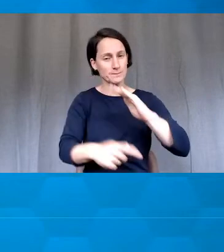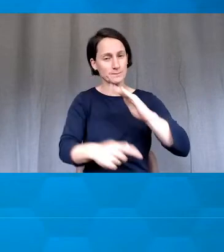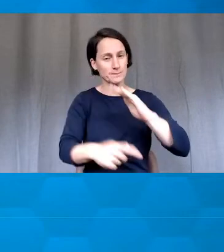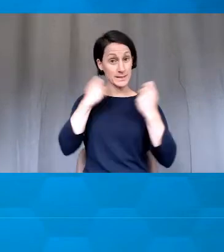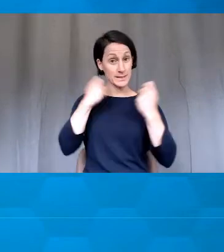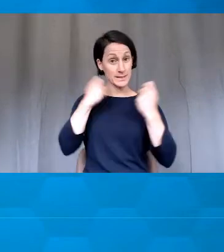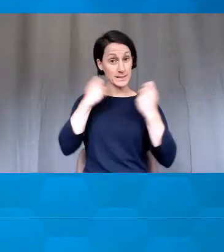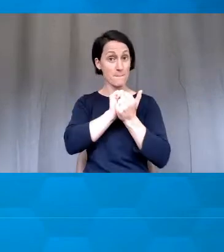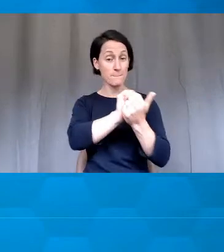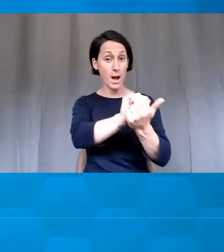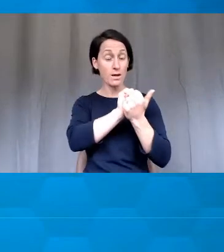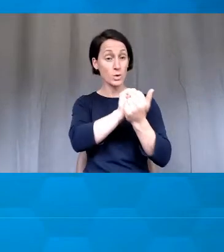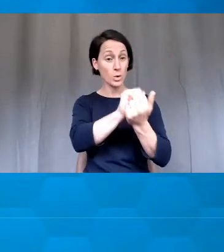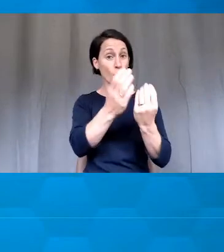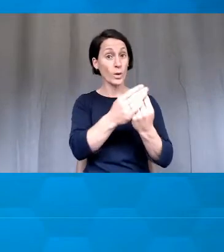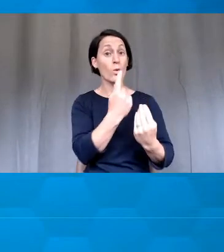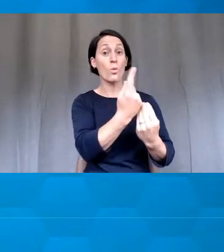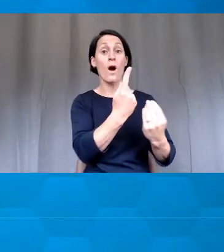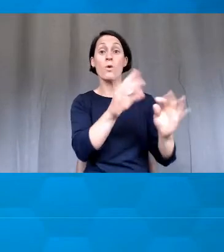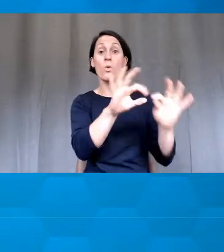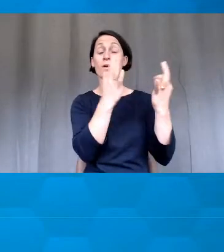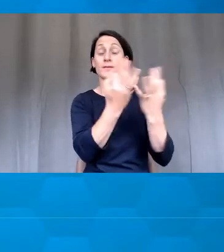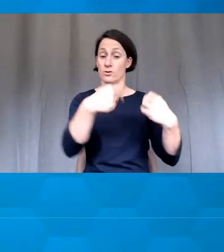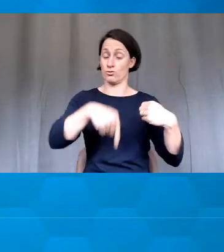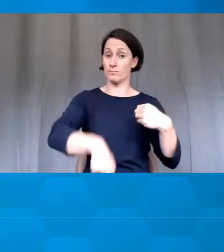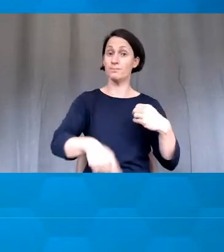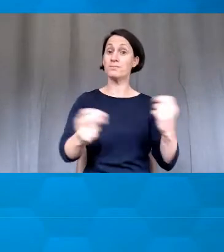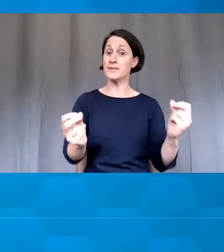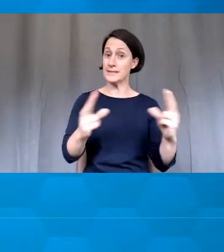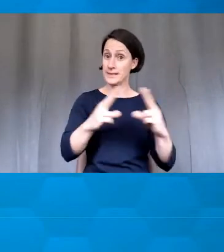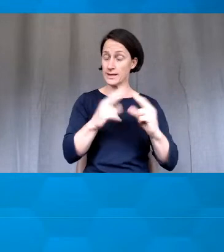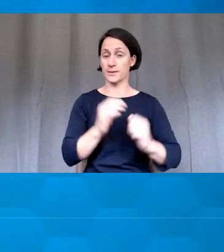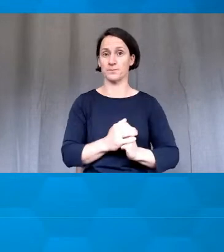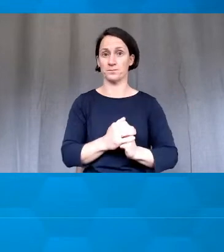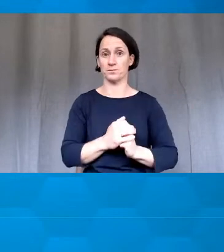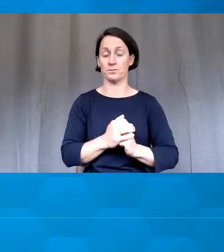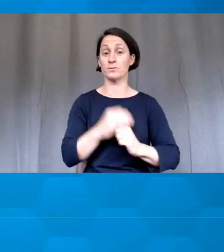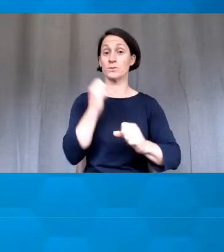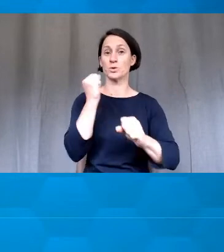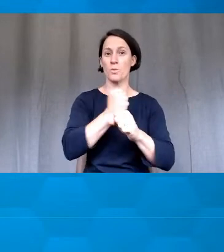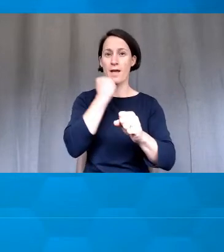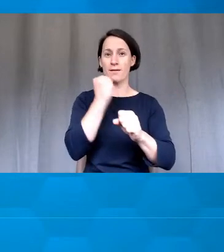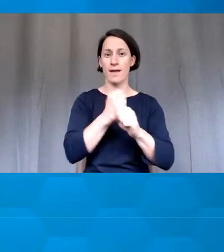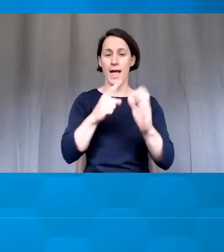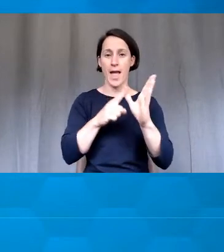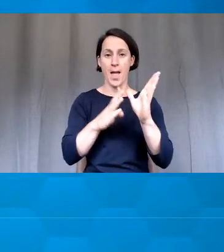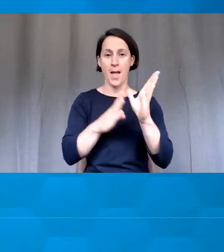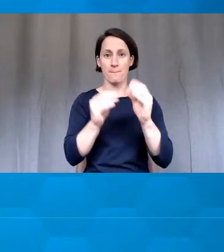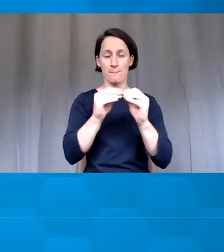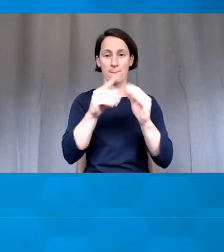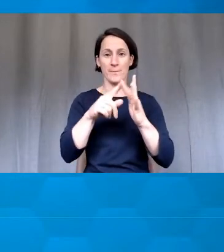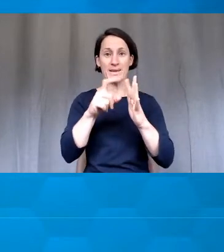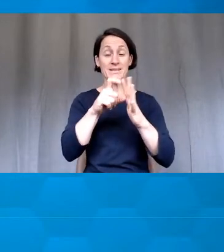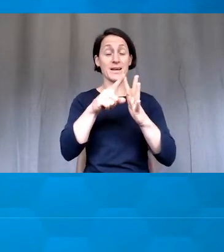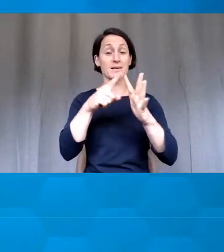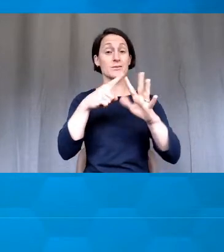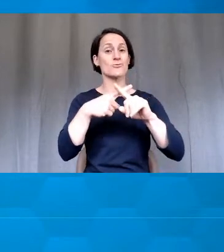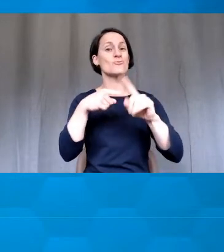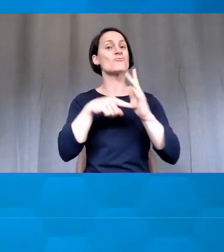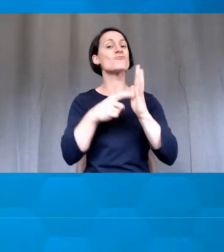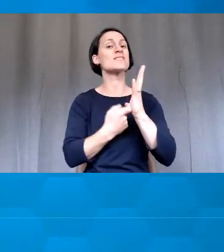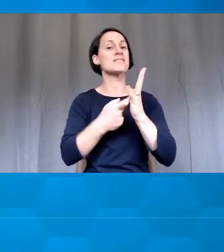with a vendor here in Sydney to produce an ambidextrous, variable height and